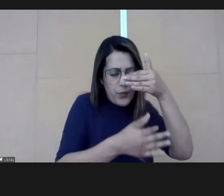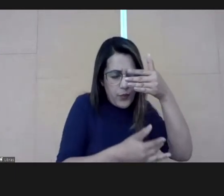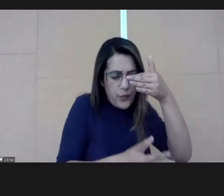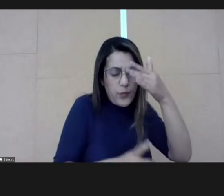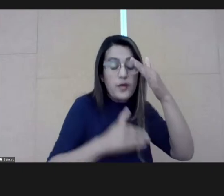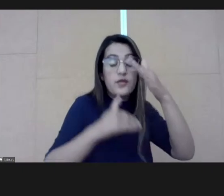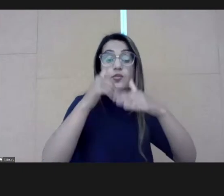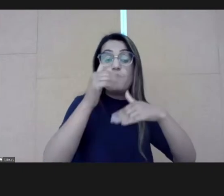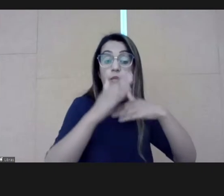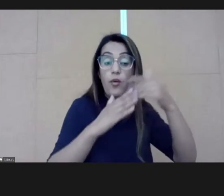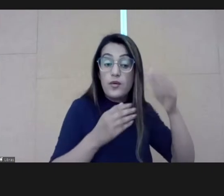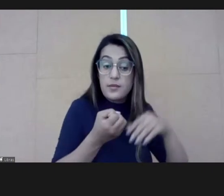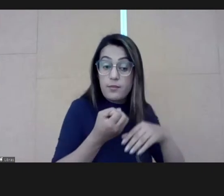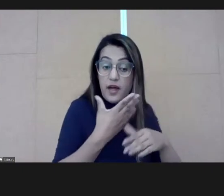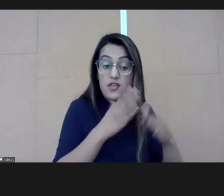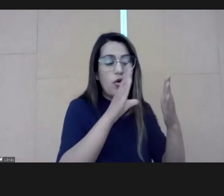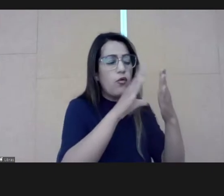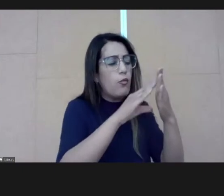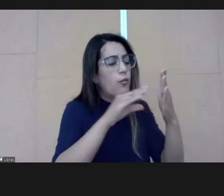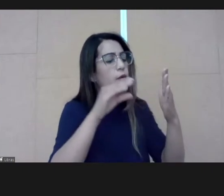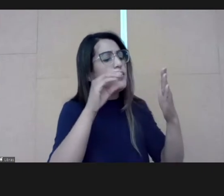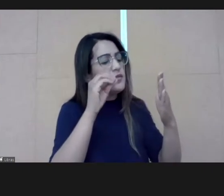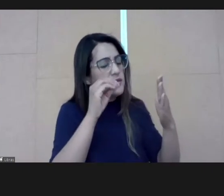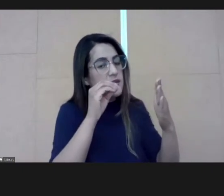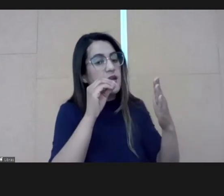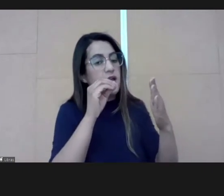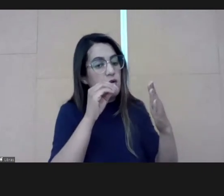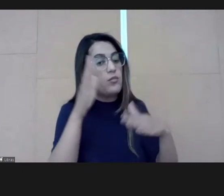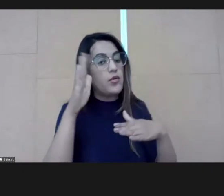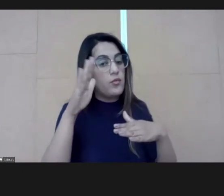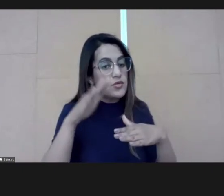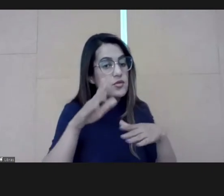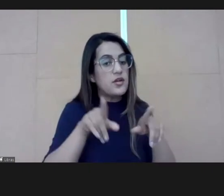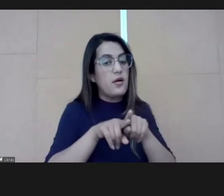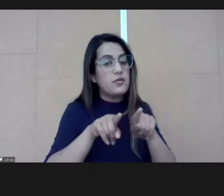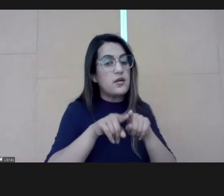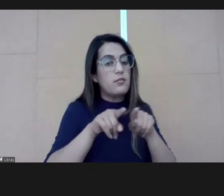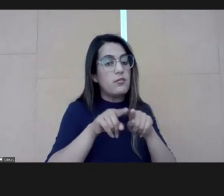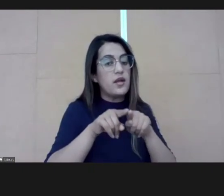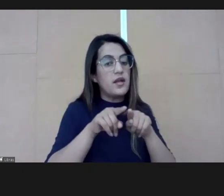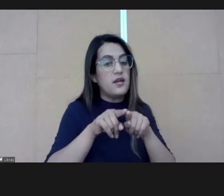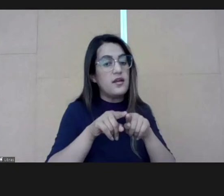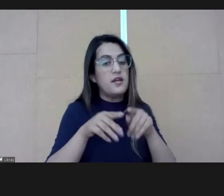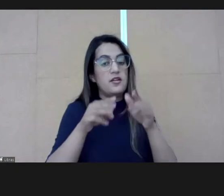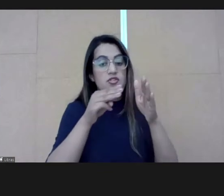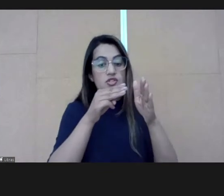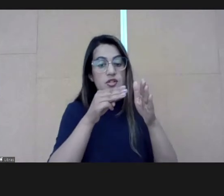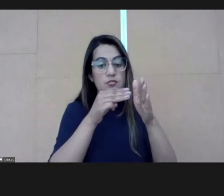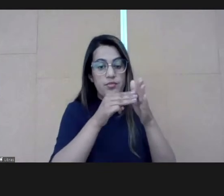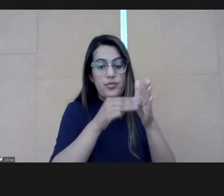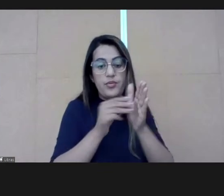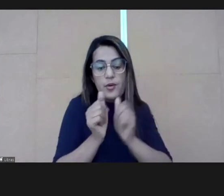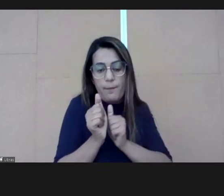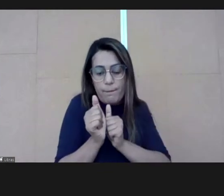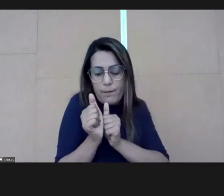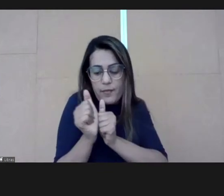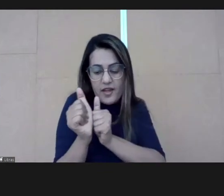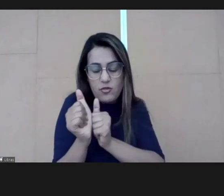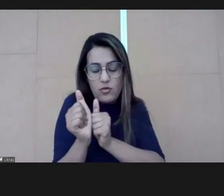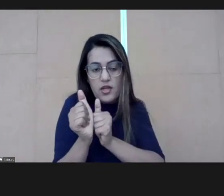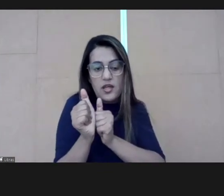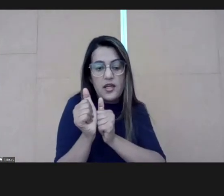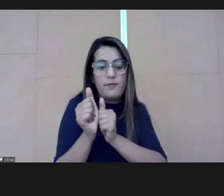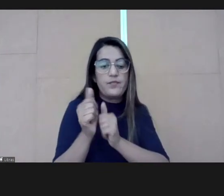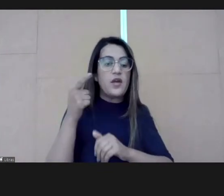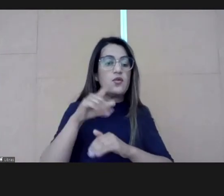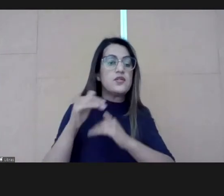research to show what was the most professional format that we could offer. And we could build